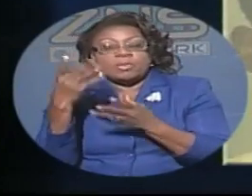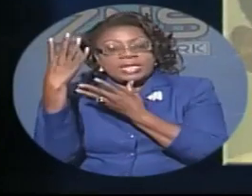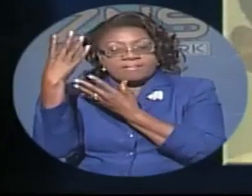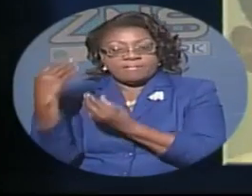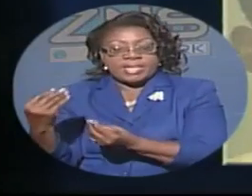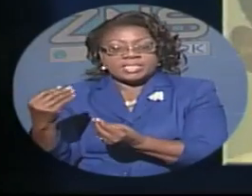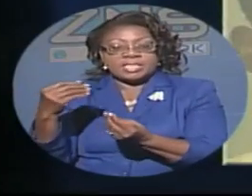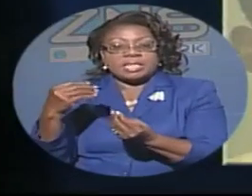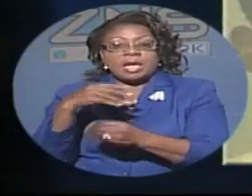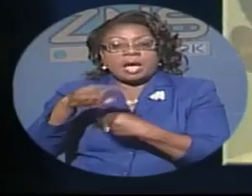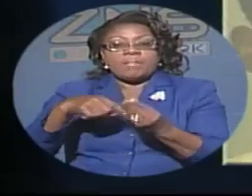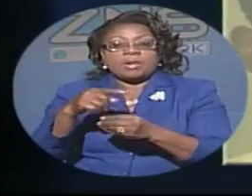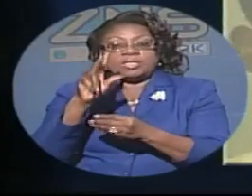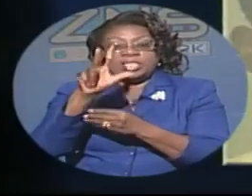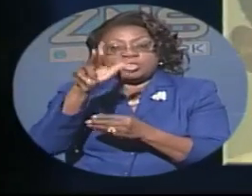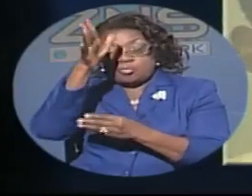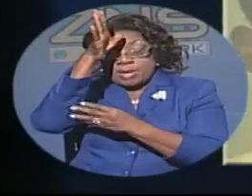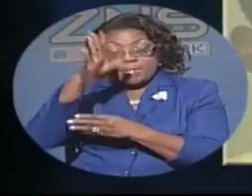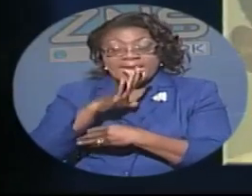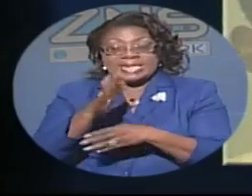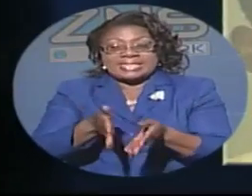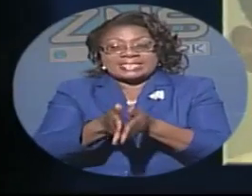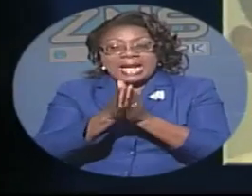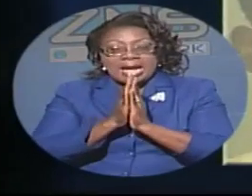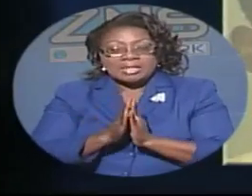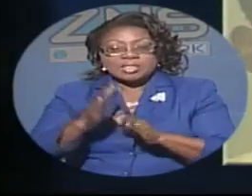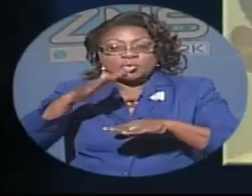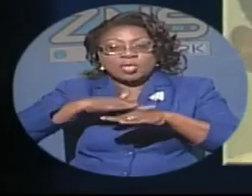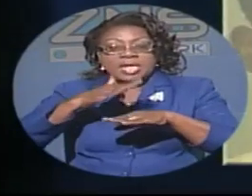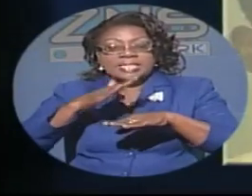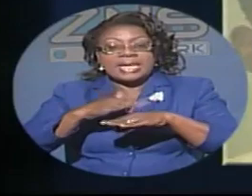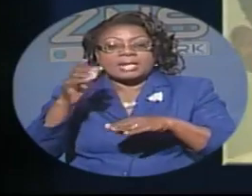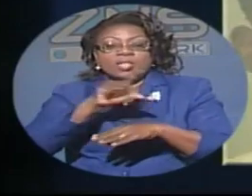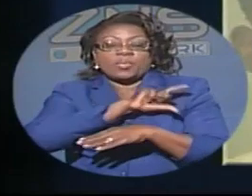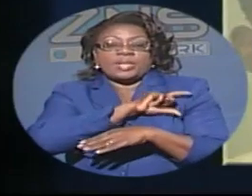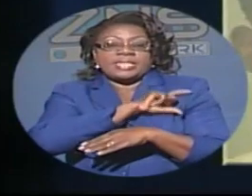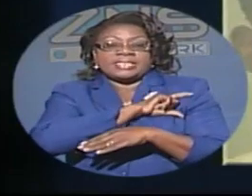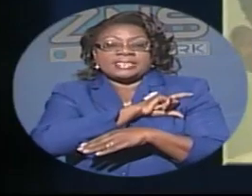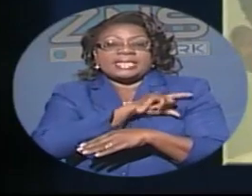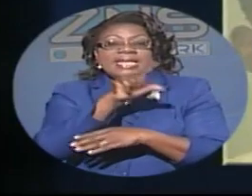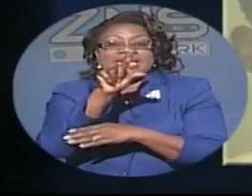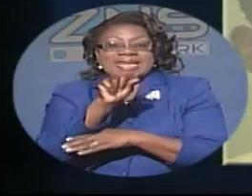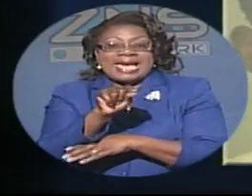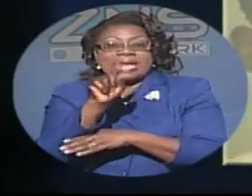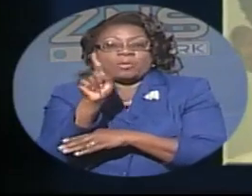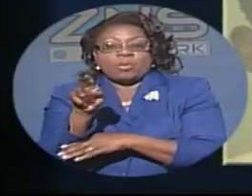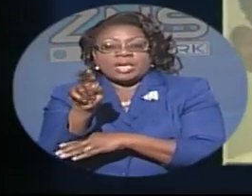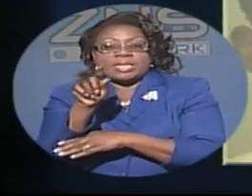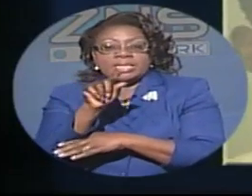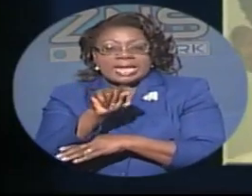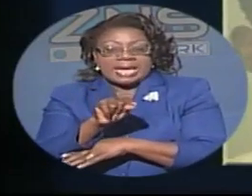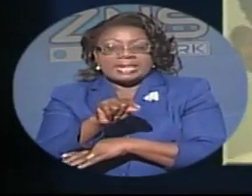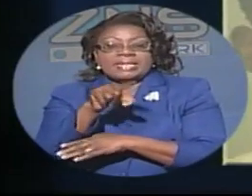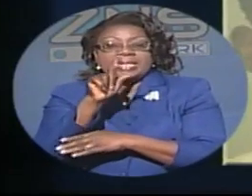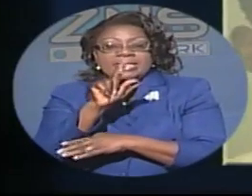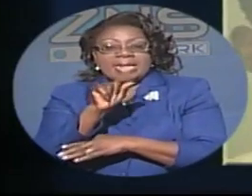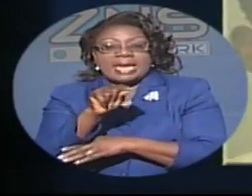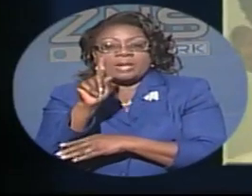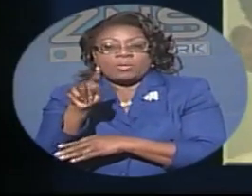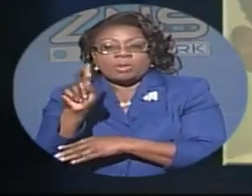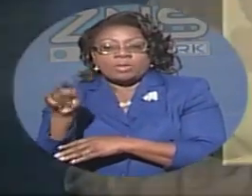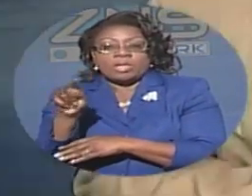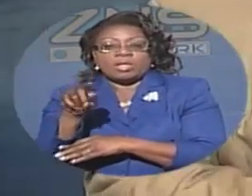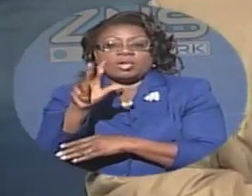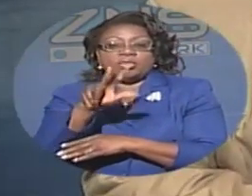wanted men is asked to contact police or the central detective unit at 9 1 919 or 328 tips